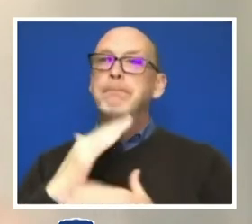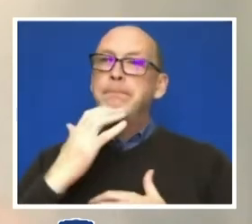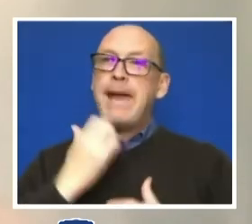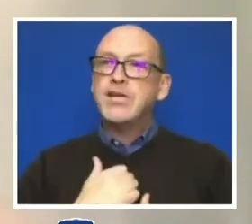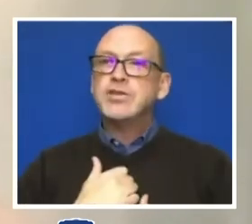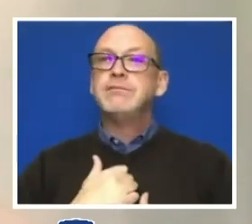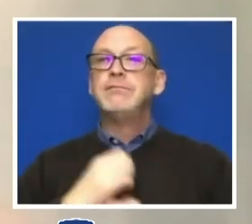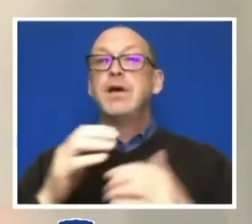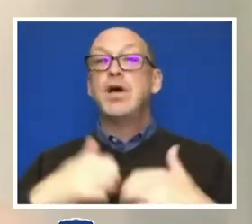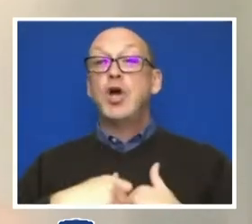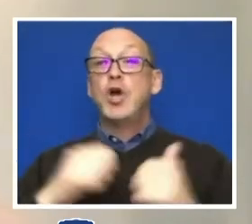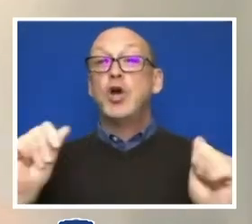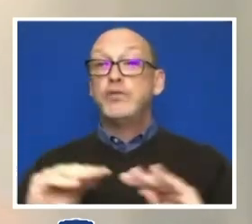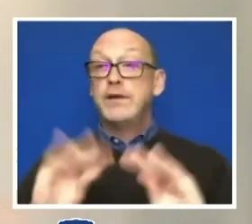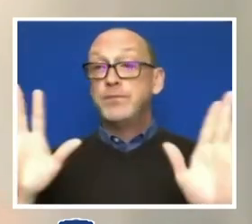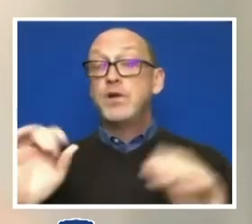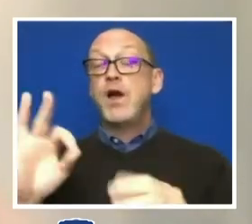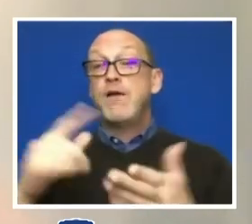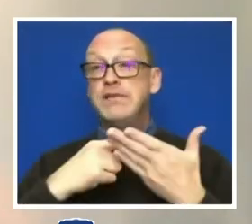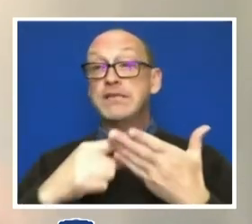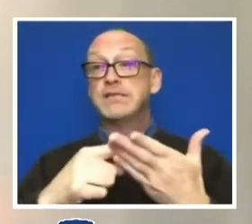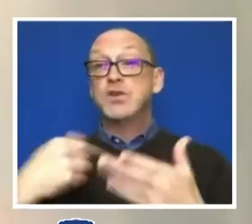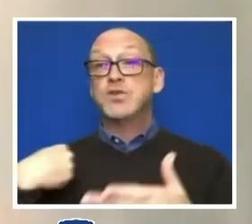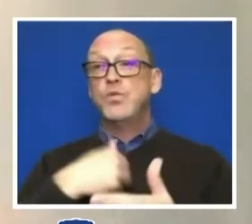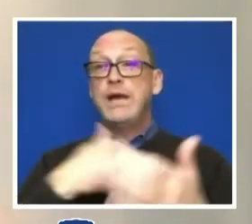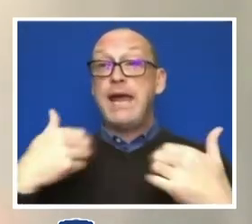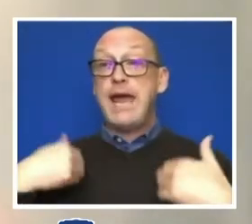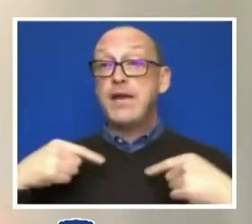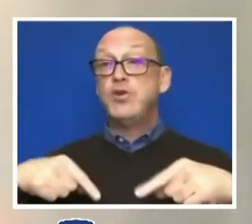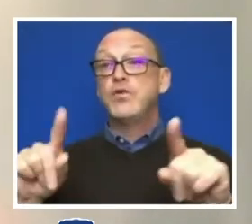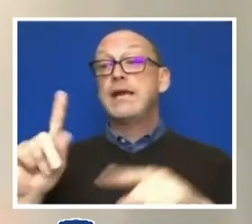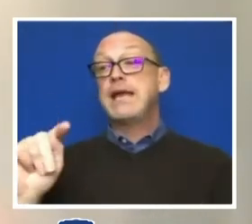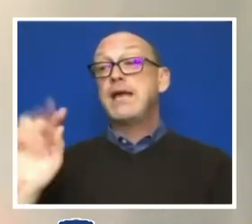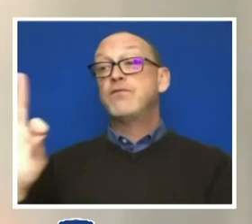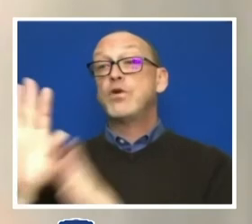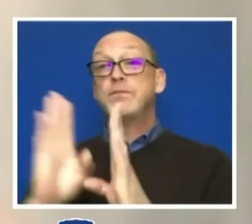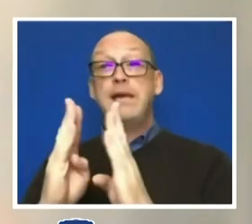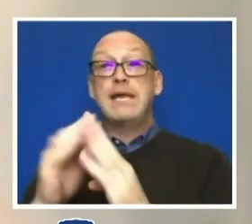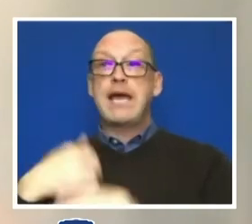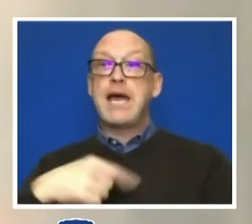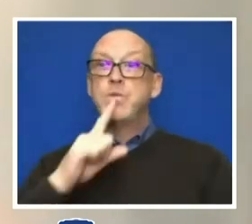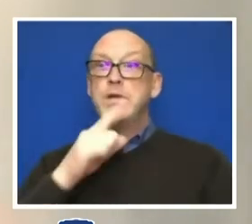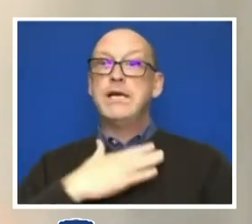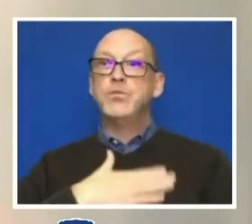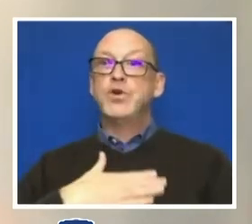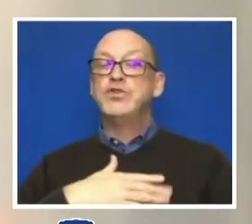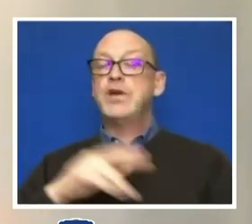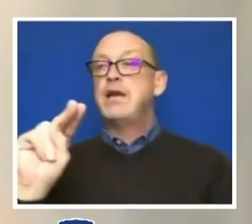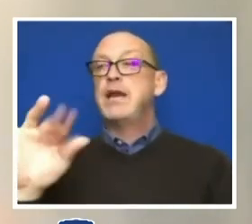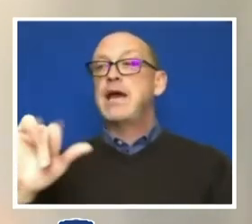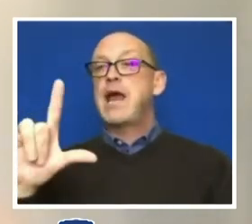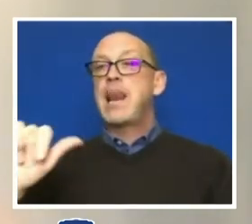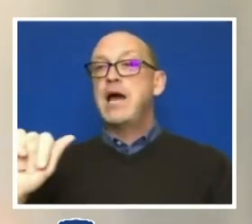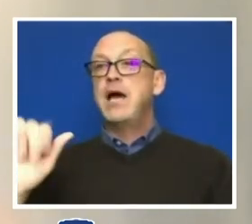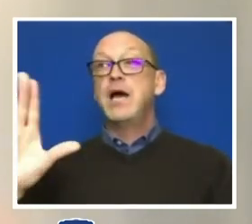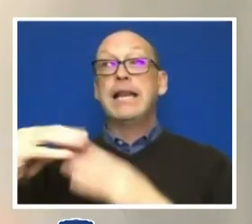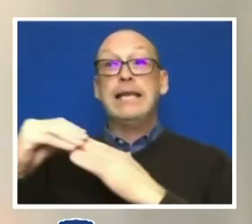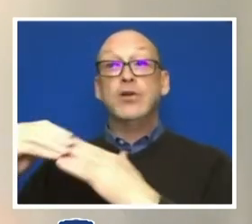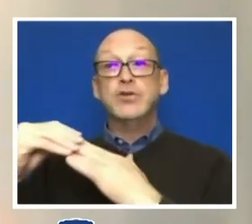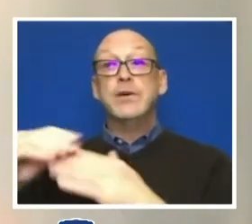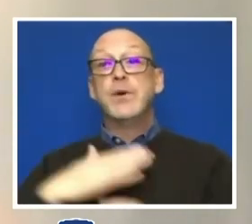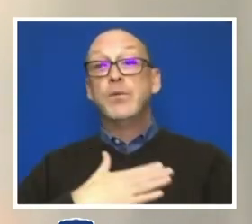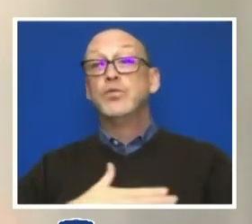of the discussions that we had during the task force meetings. I really appreciate Nyla's leadership and appreciate the